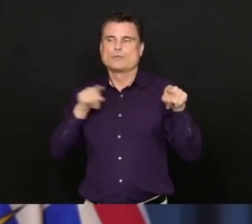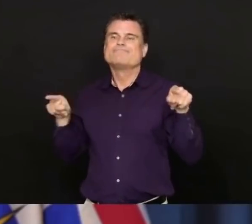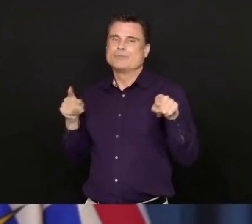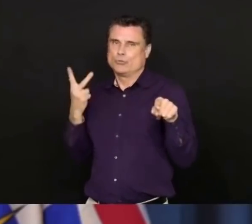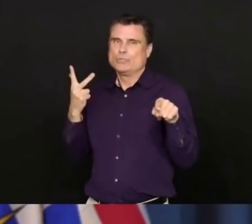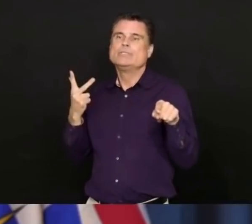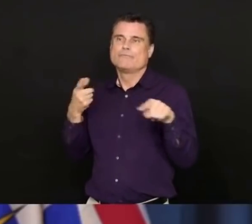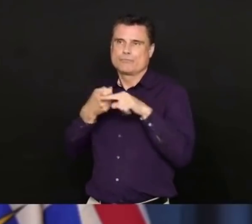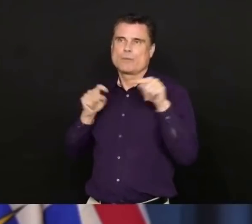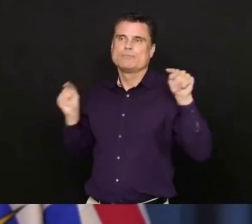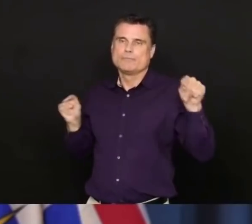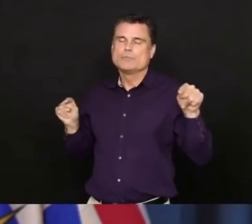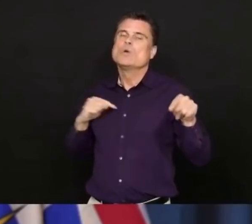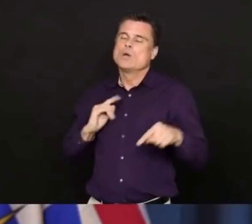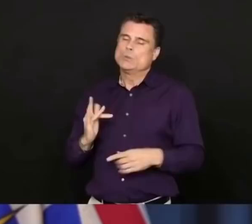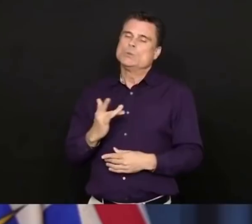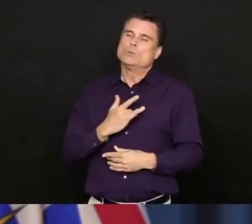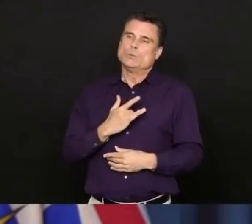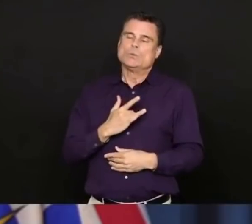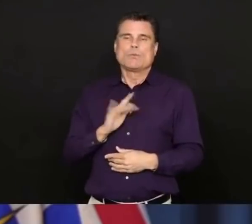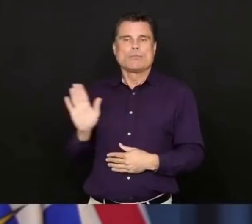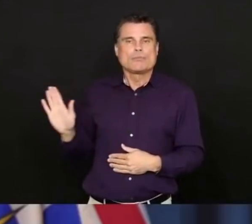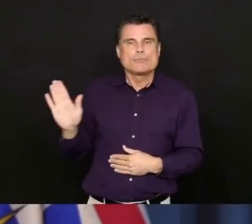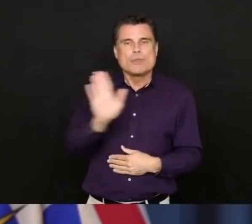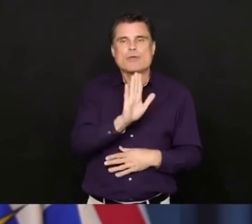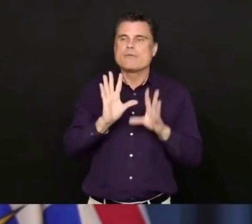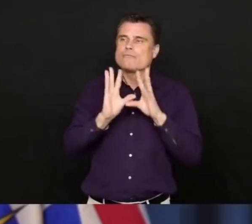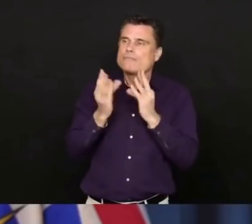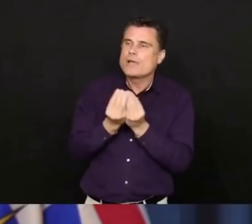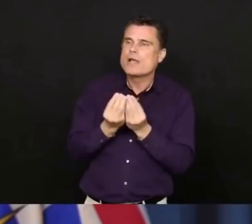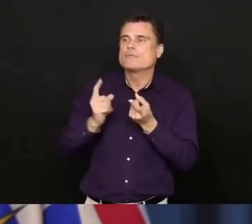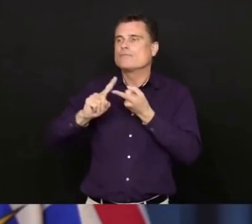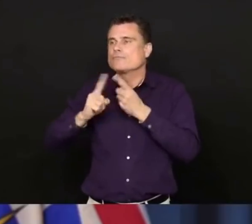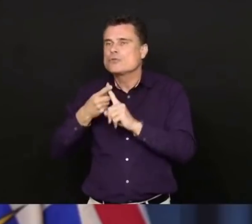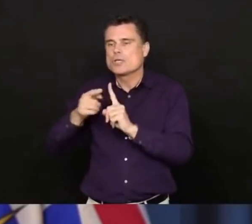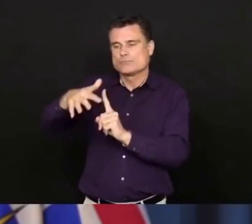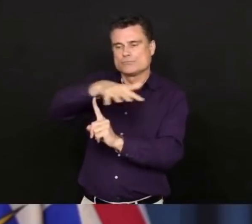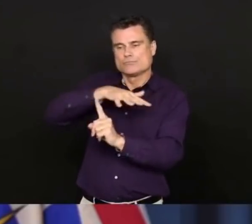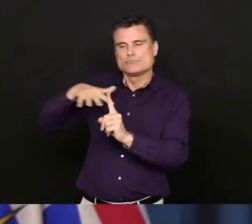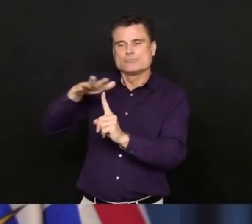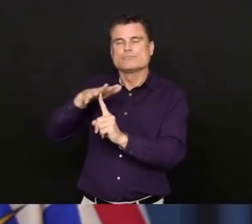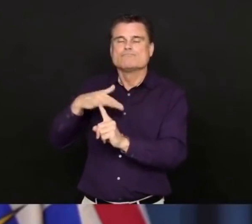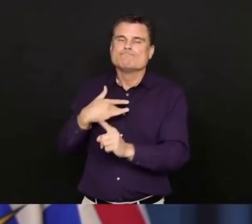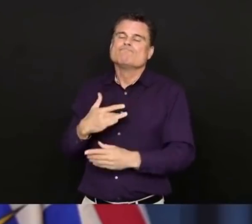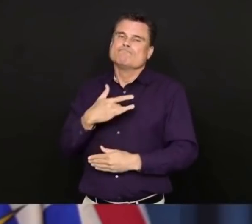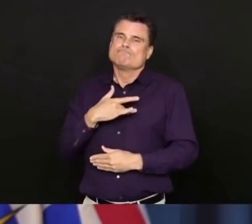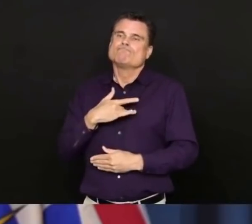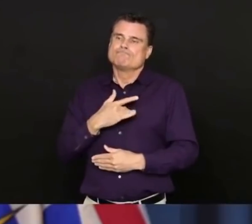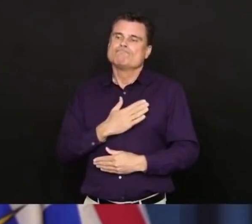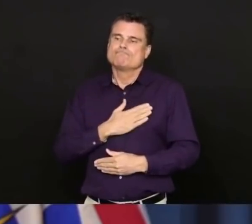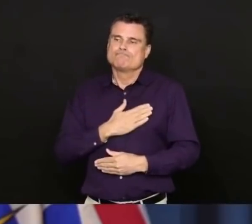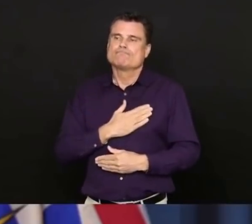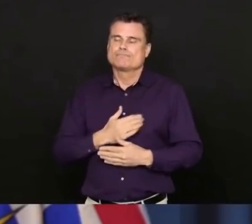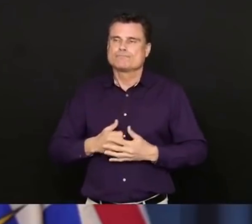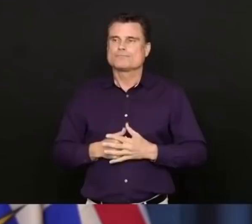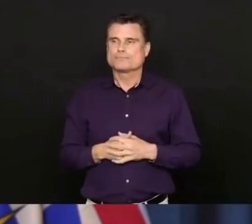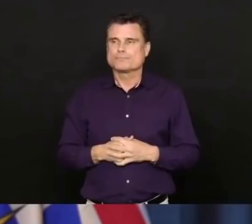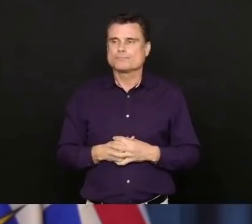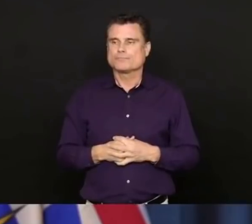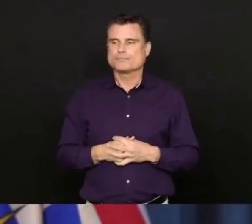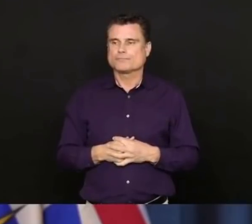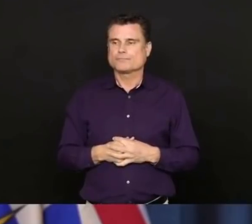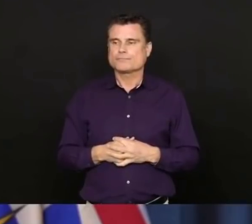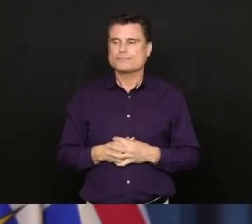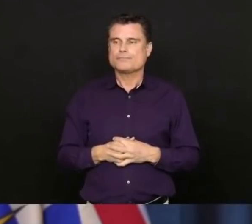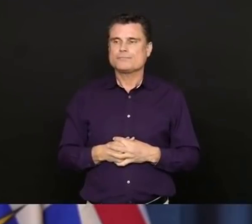thoughts go out to the family members and the care providers for those people. We now have 641 people who have